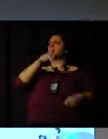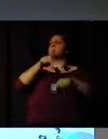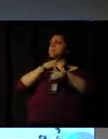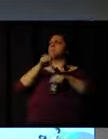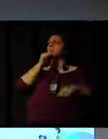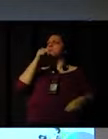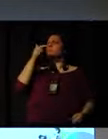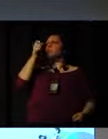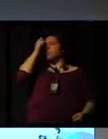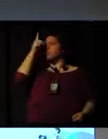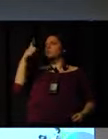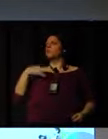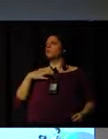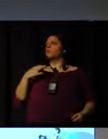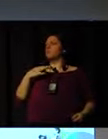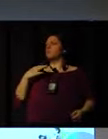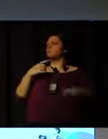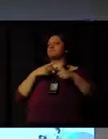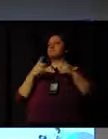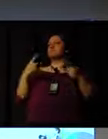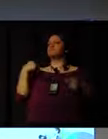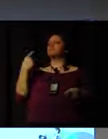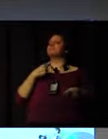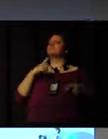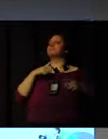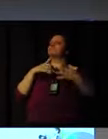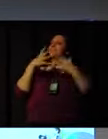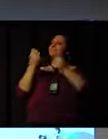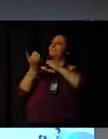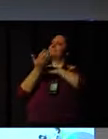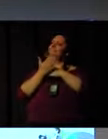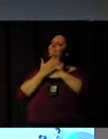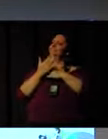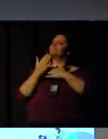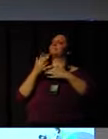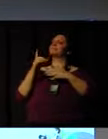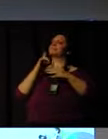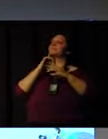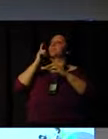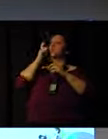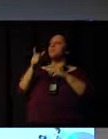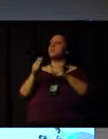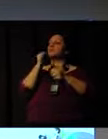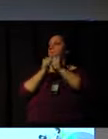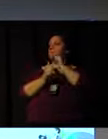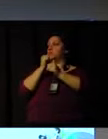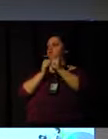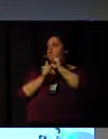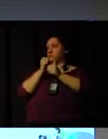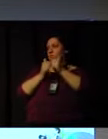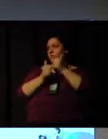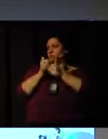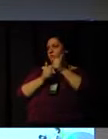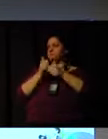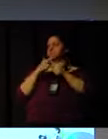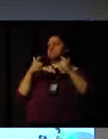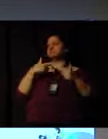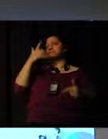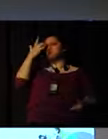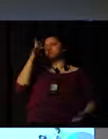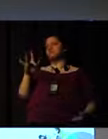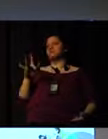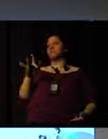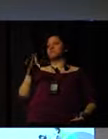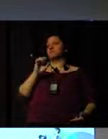country without a volunteer work culture. We are hospital people and fans of football soccer.